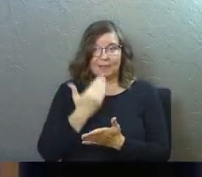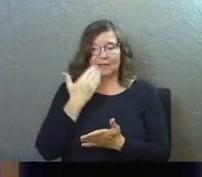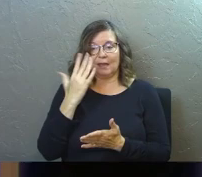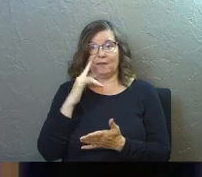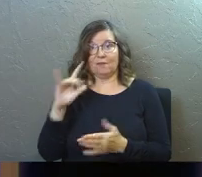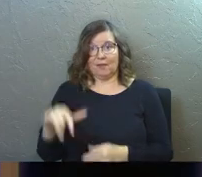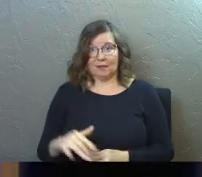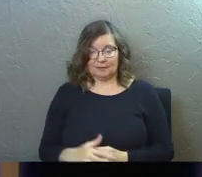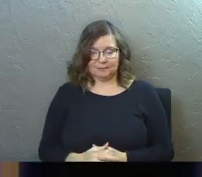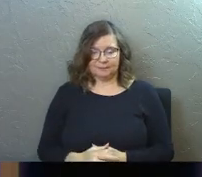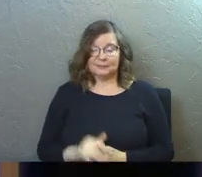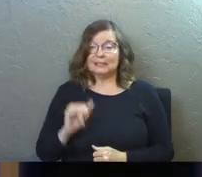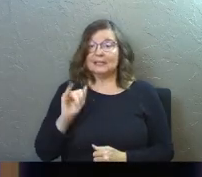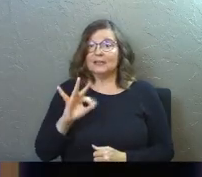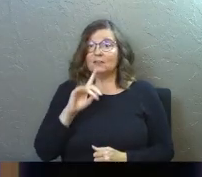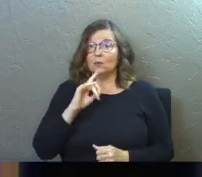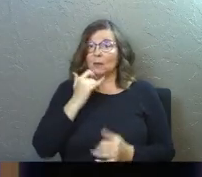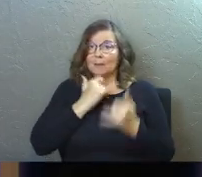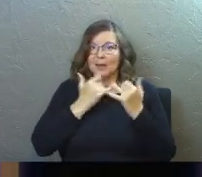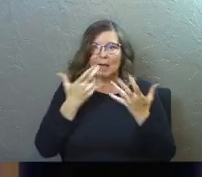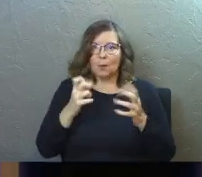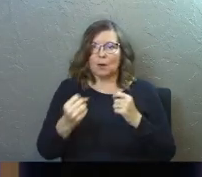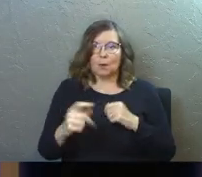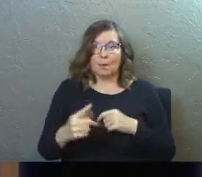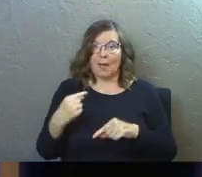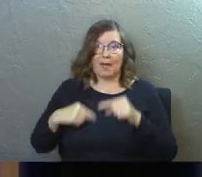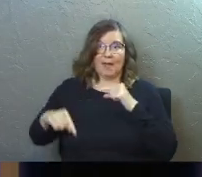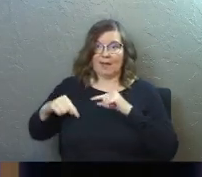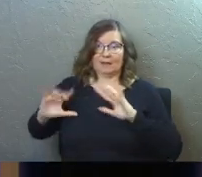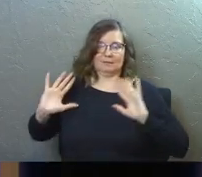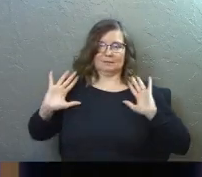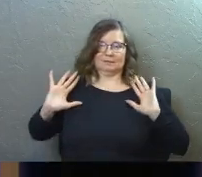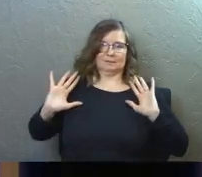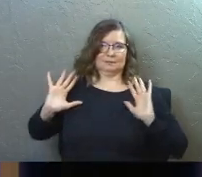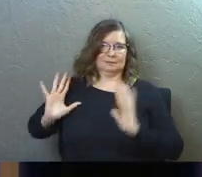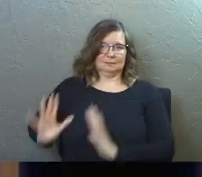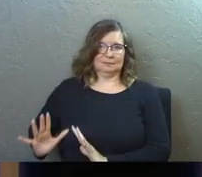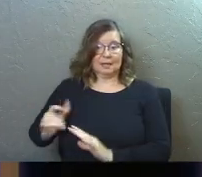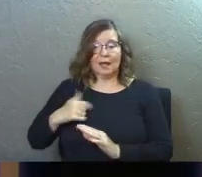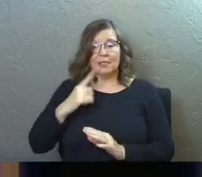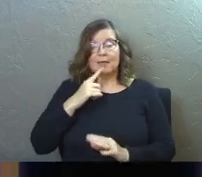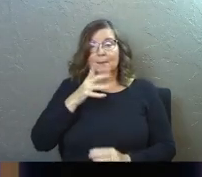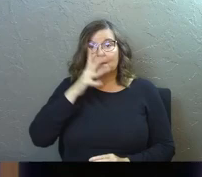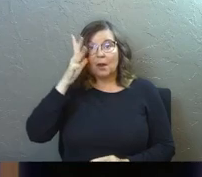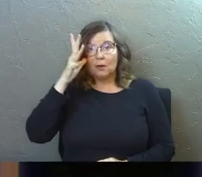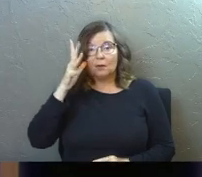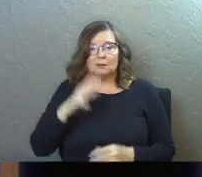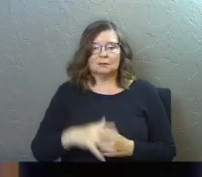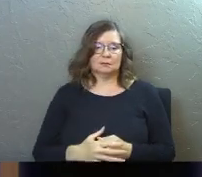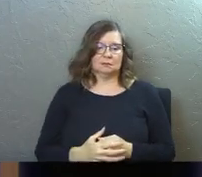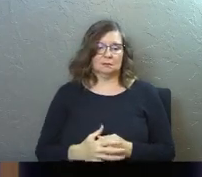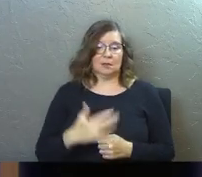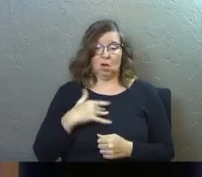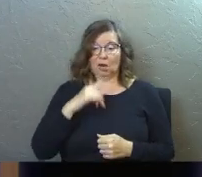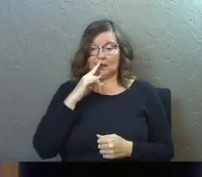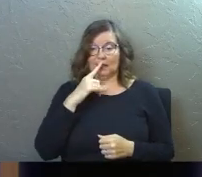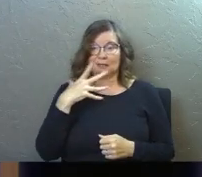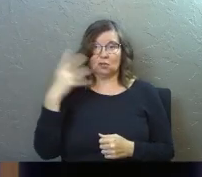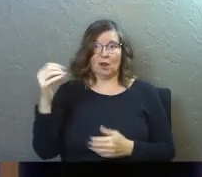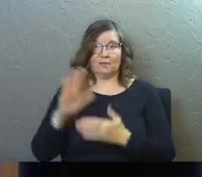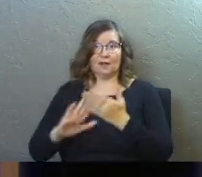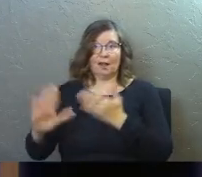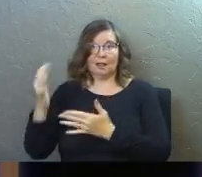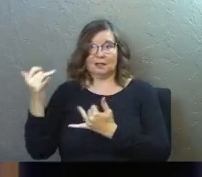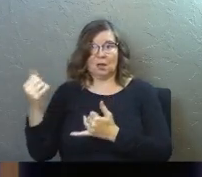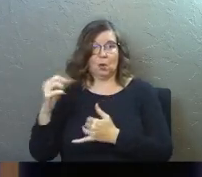Thank God for that. Even if there were mistakes, I don't want to go back there. Even I think about parenting and our kids are off to